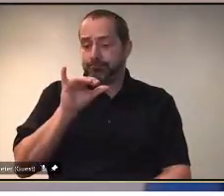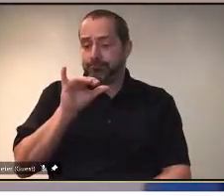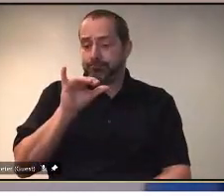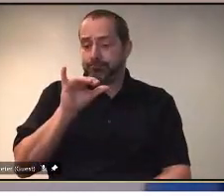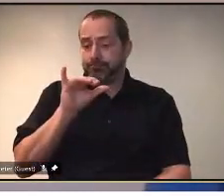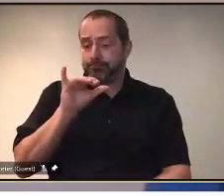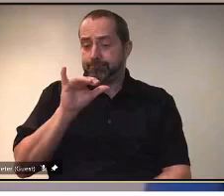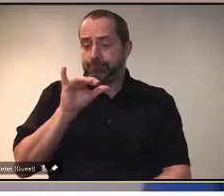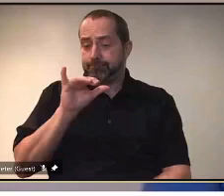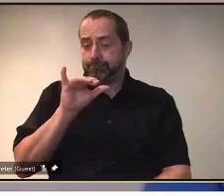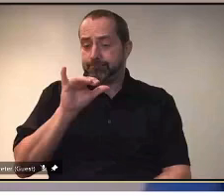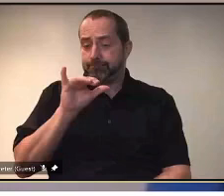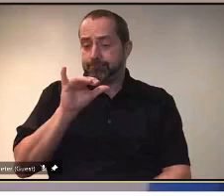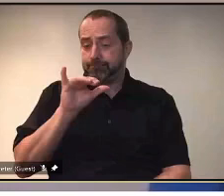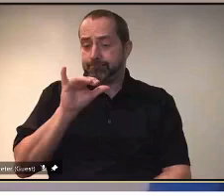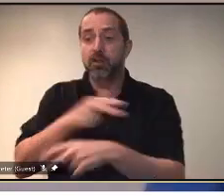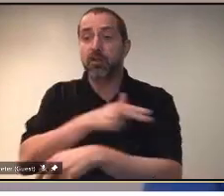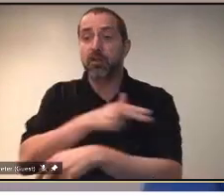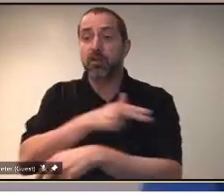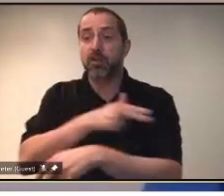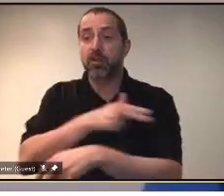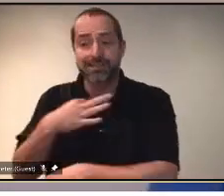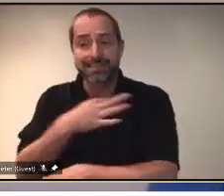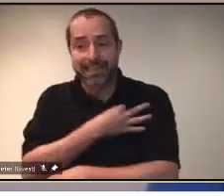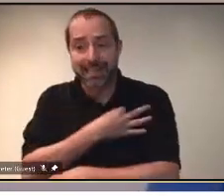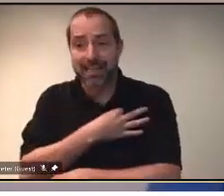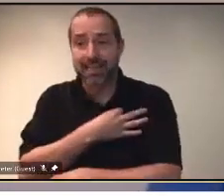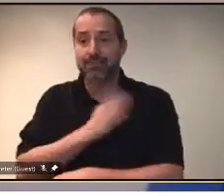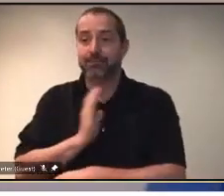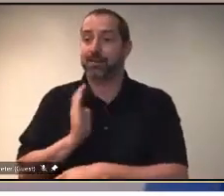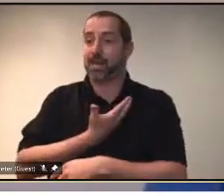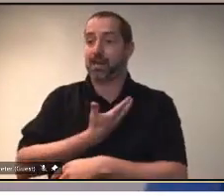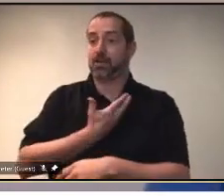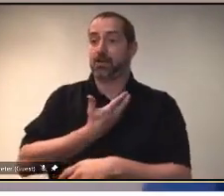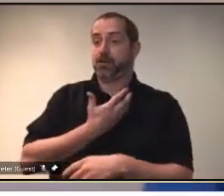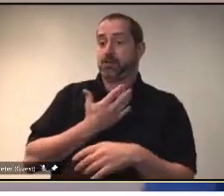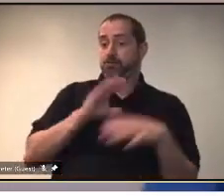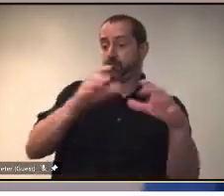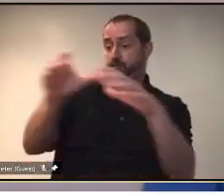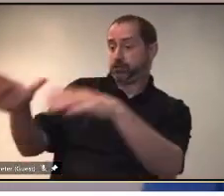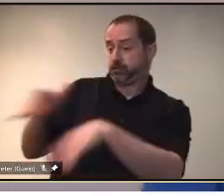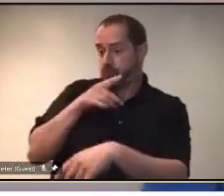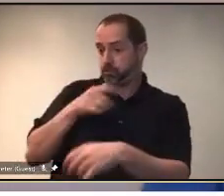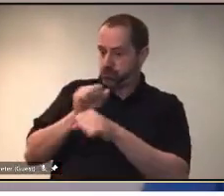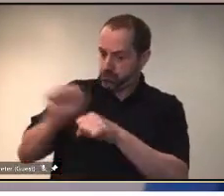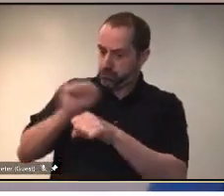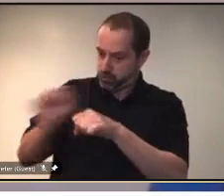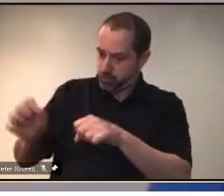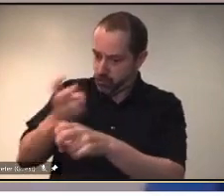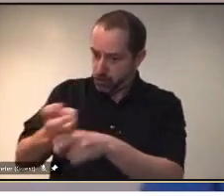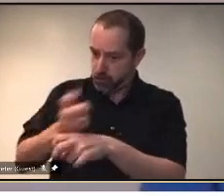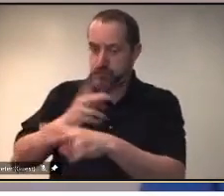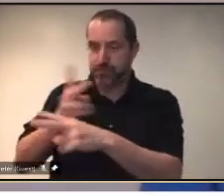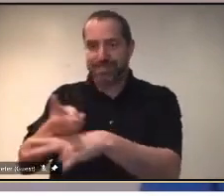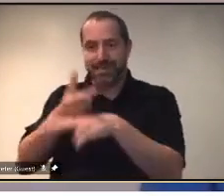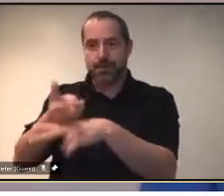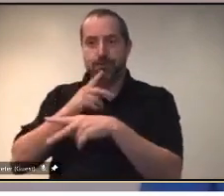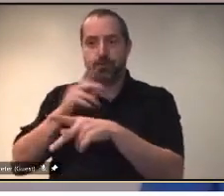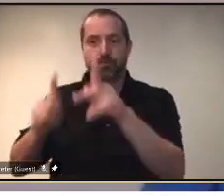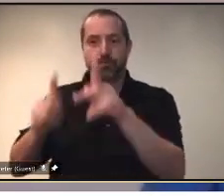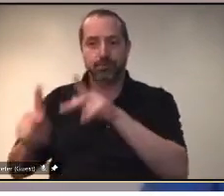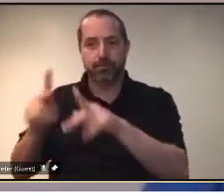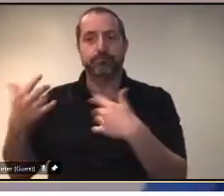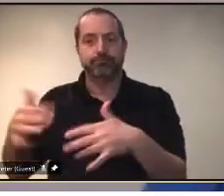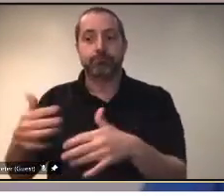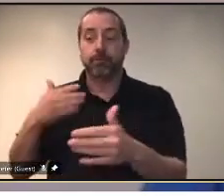SHA and and our partners that have been working hard to both contain the virus, but also care for patients. As we get closer to the finish line with